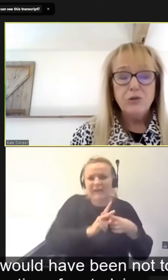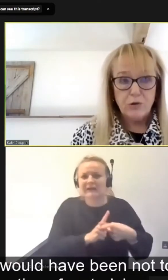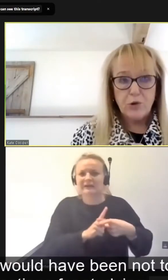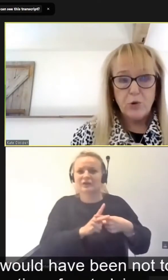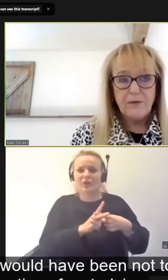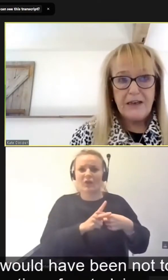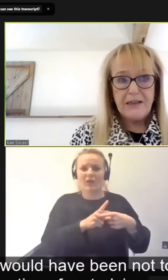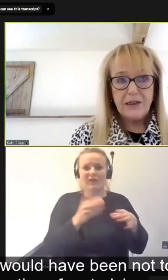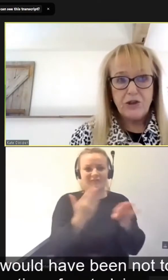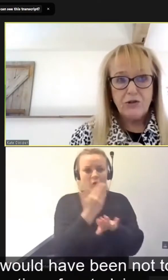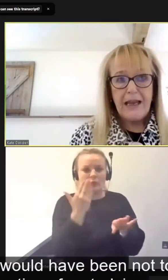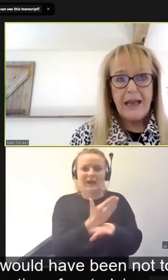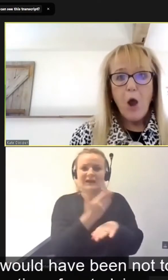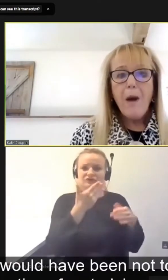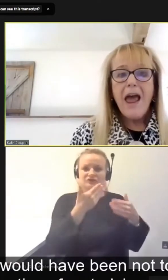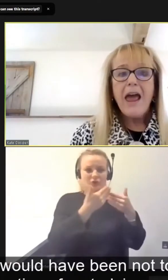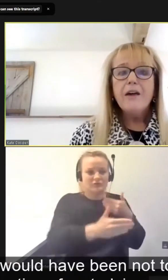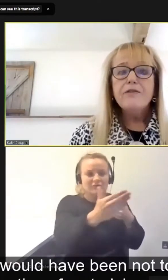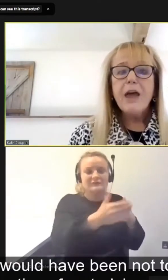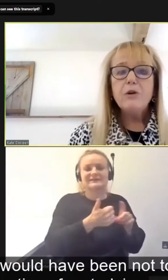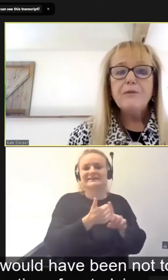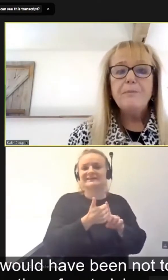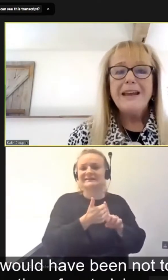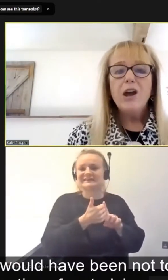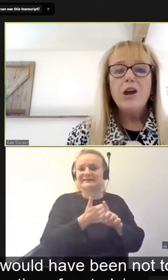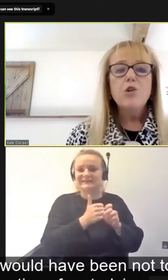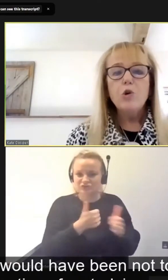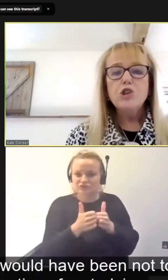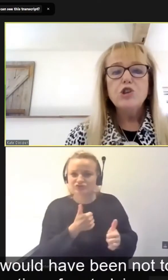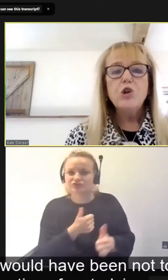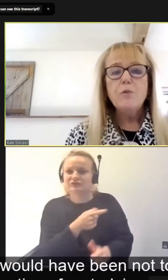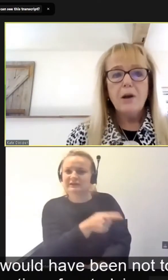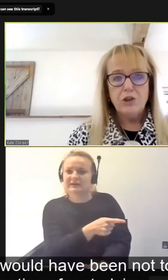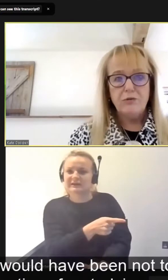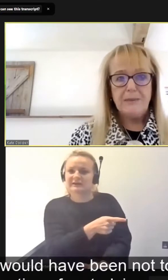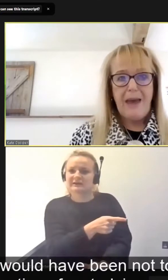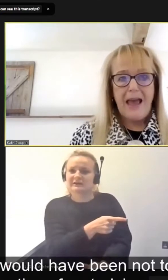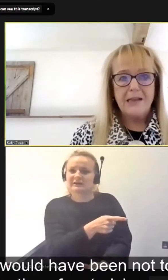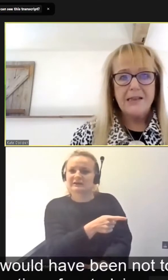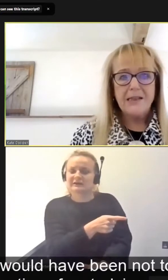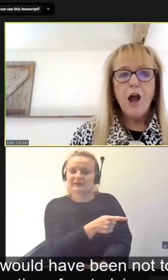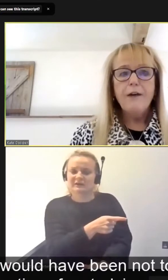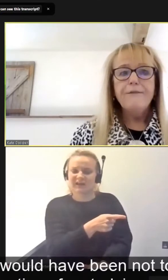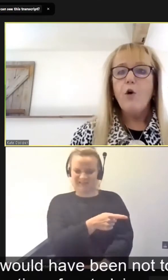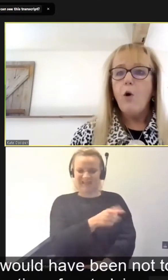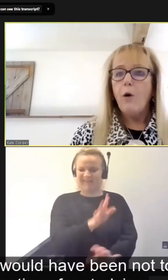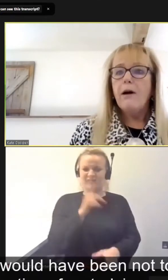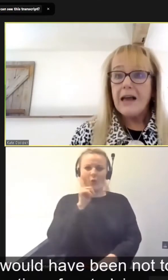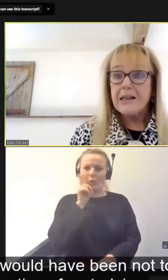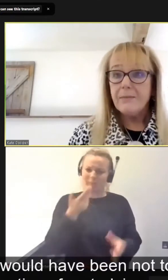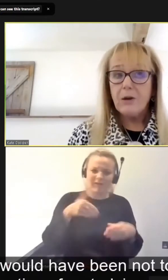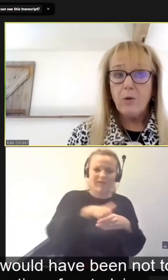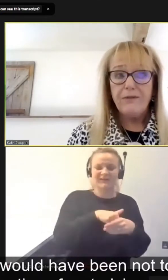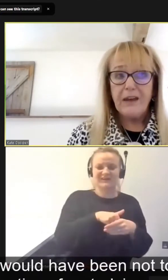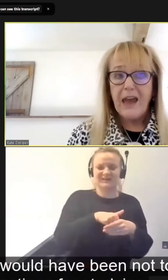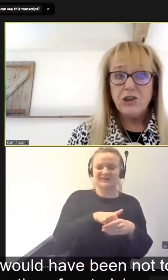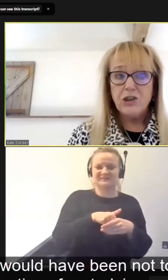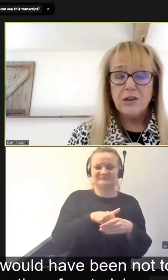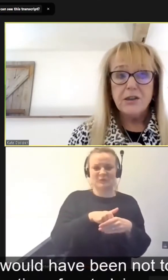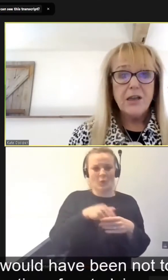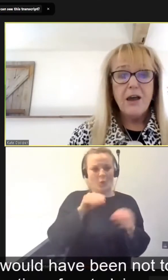vocational sort of industry where there would have been not too much respect for academic